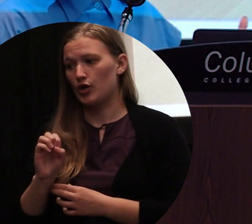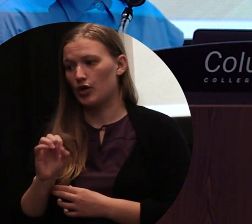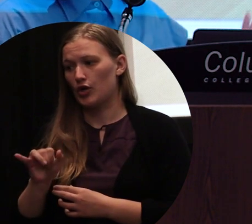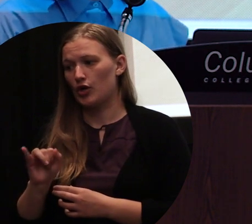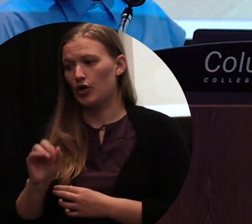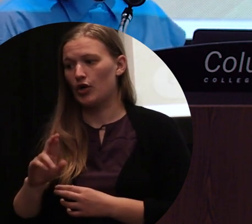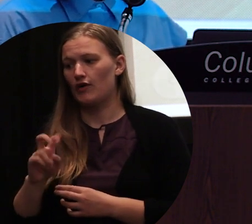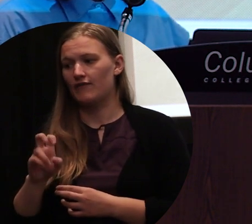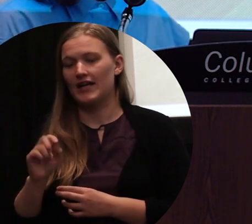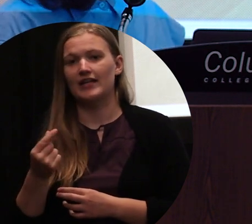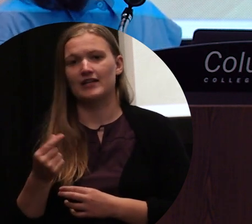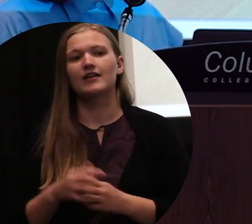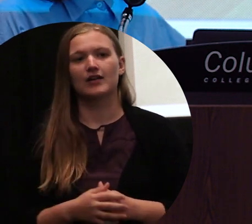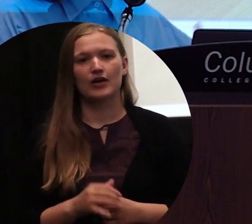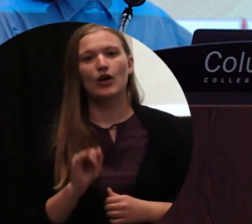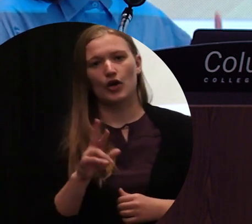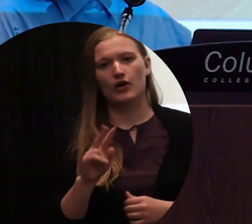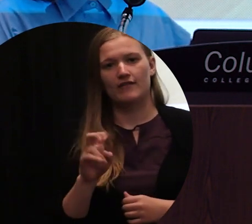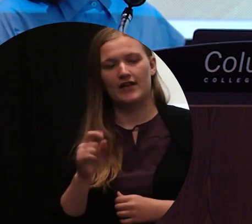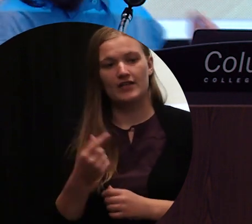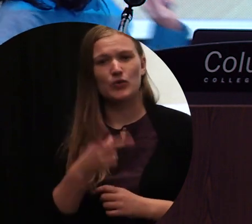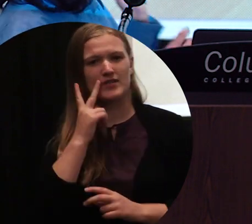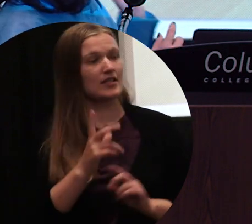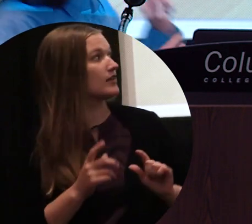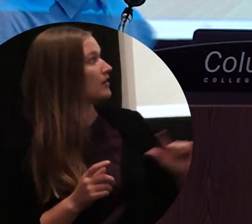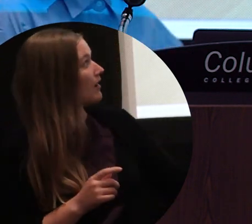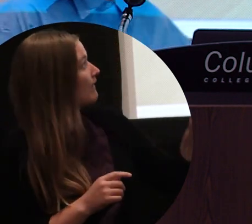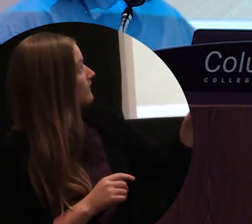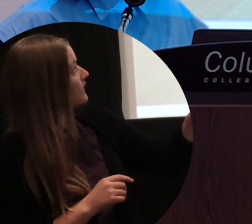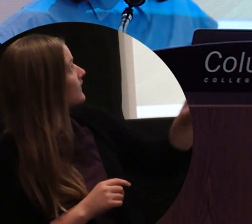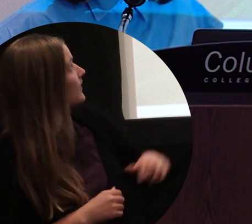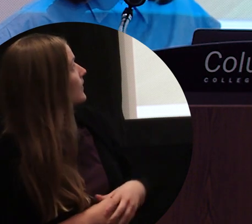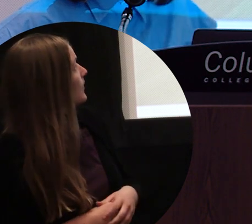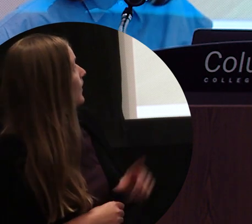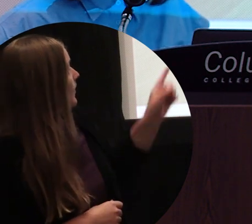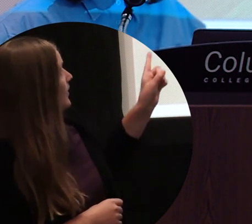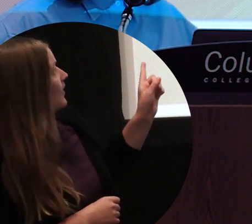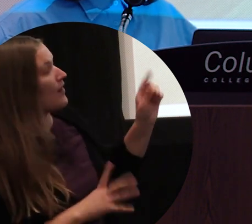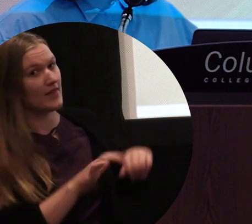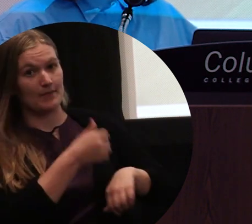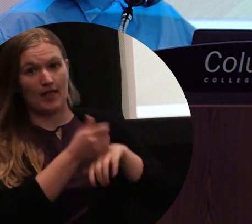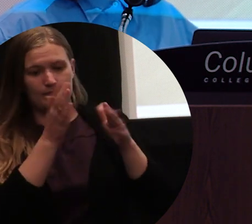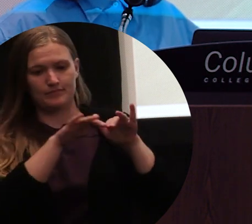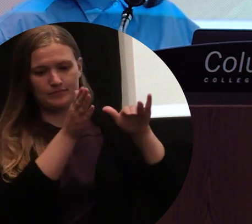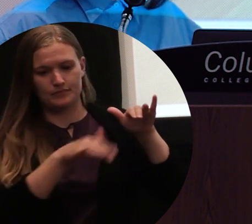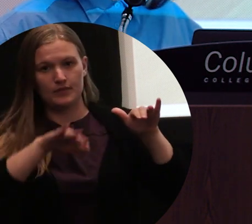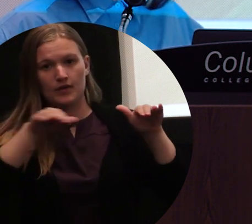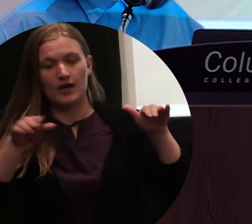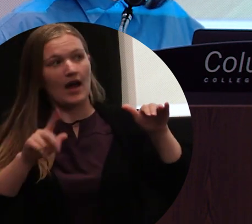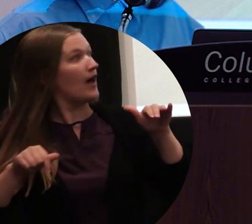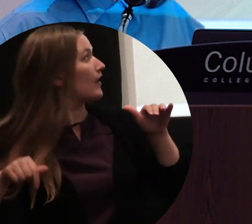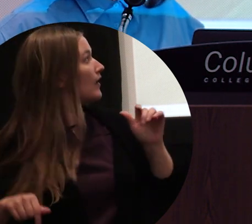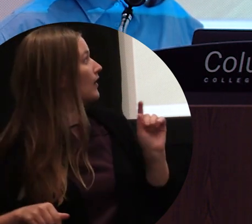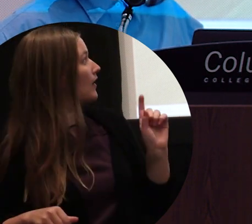from the details, like the pieces on the left, on the on my left. Yeah, left here too. And then at the bottom is Carly Mandel